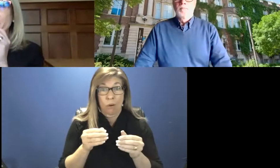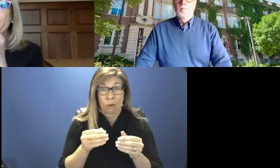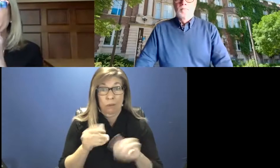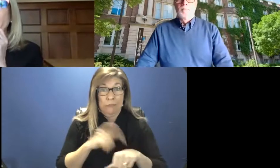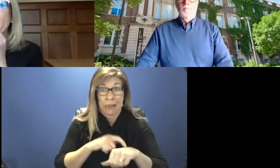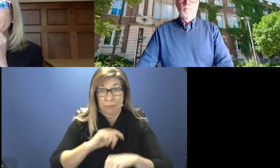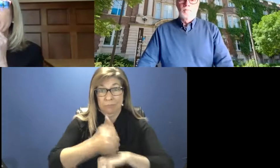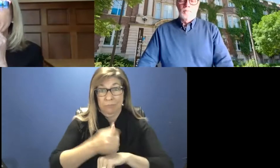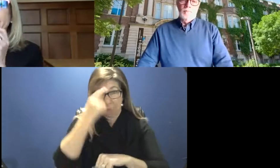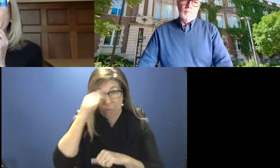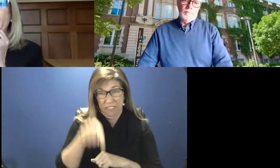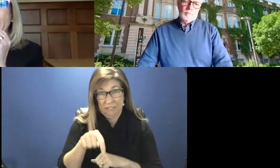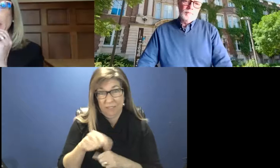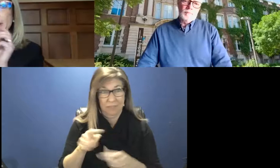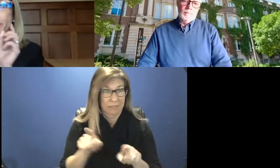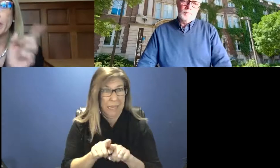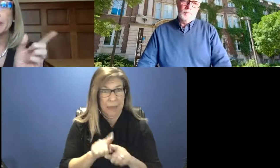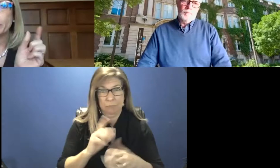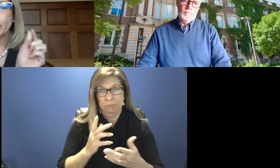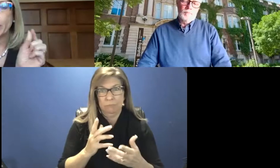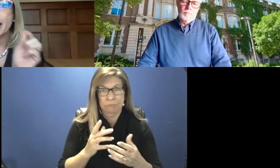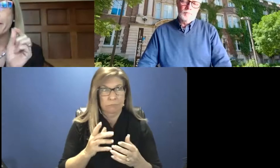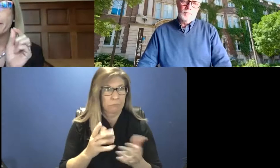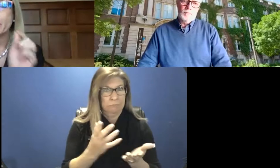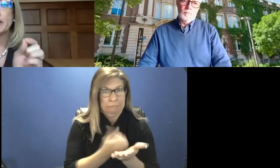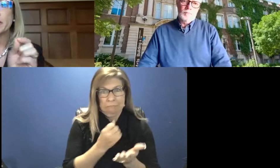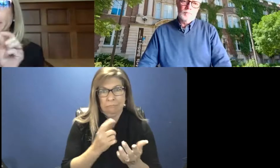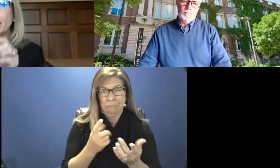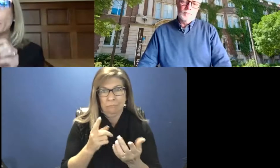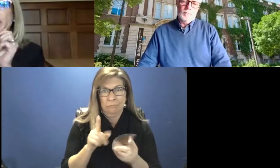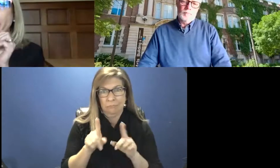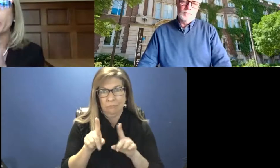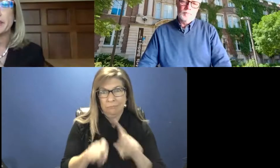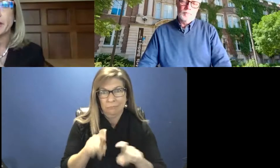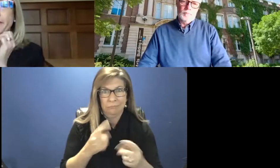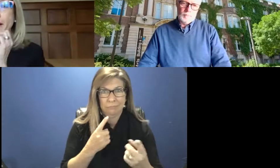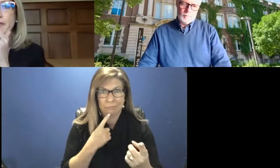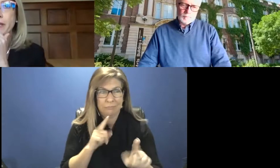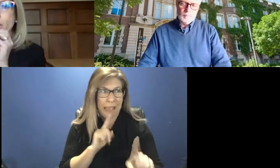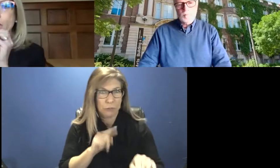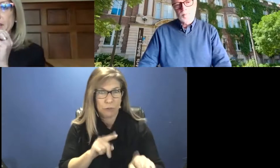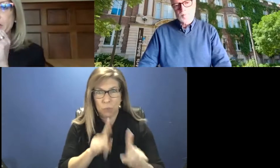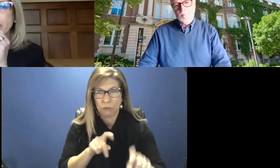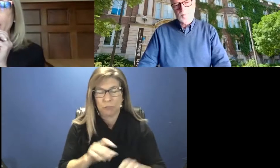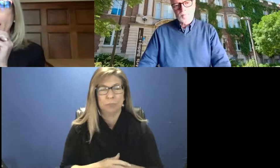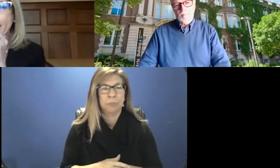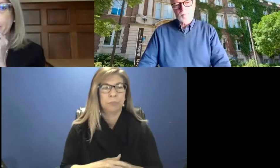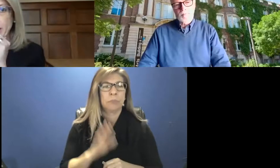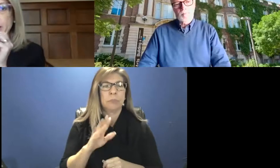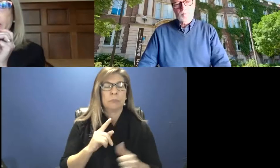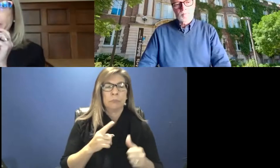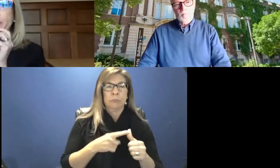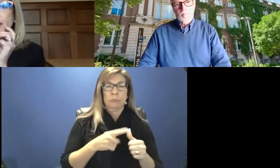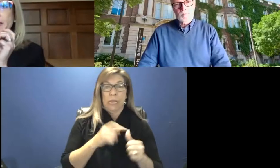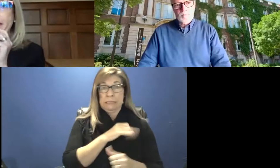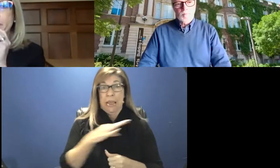future for these conversations. Um, so there is one more staff question that I'm going to pose and then a faculty question, um, because